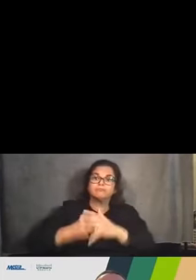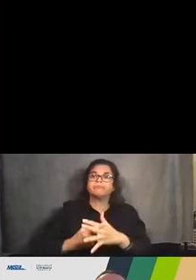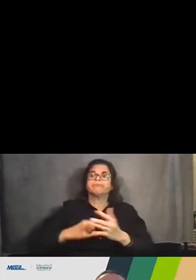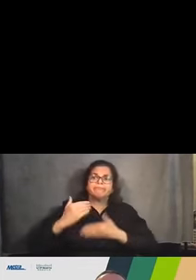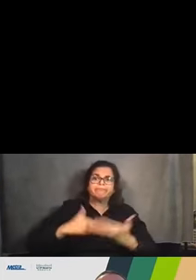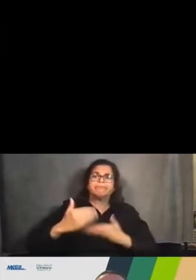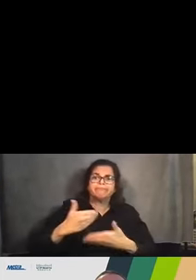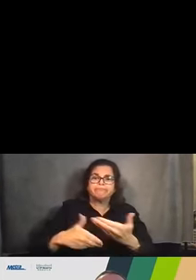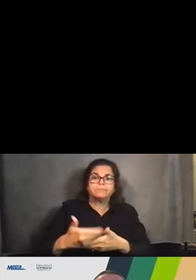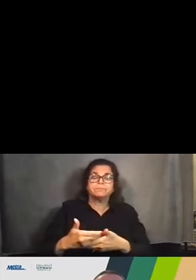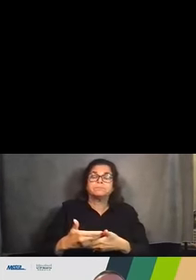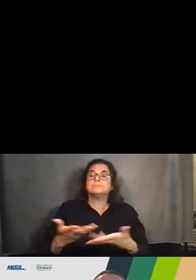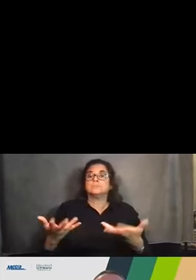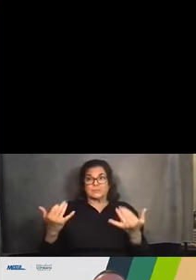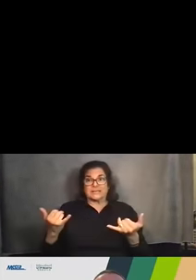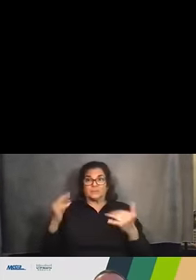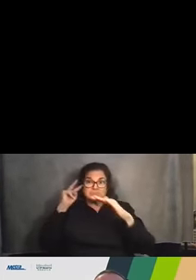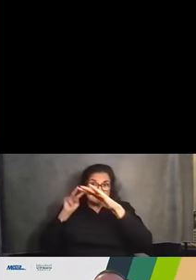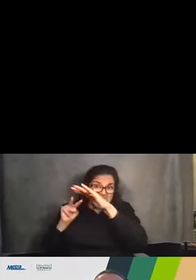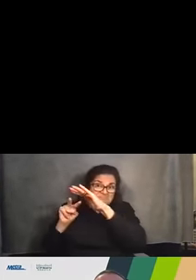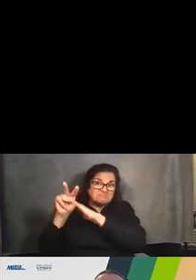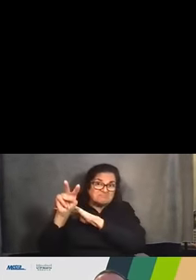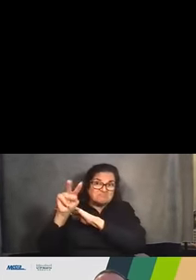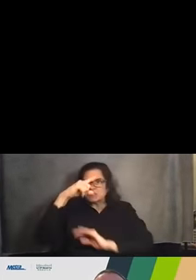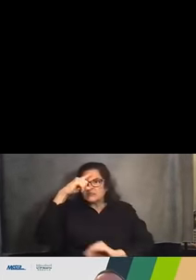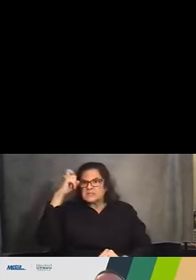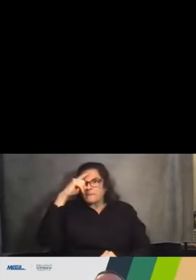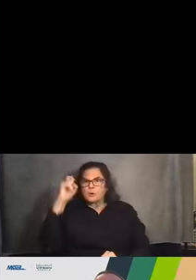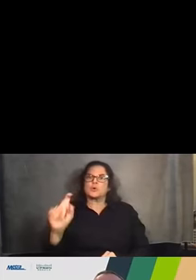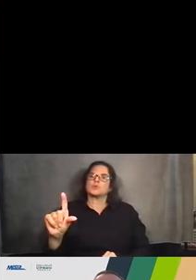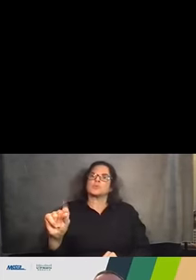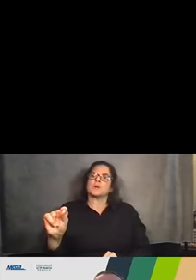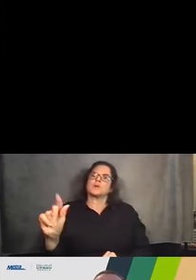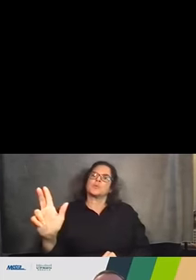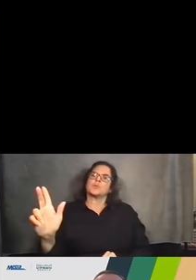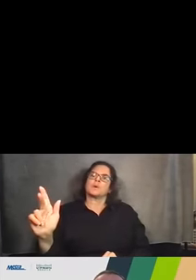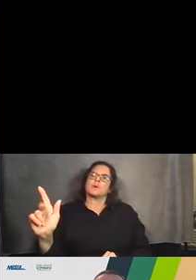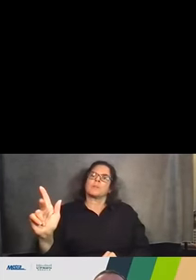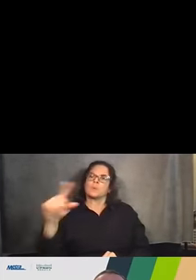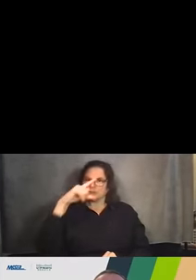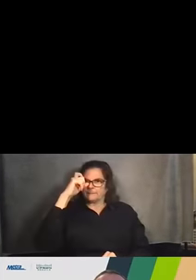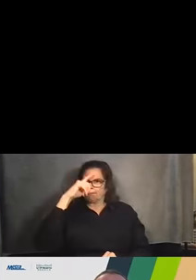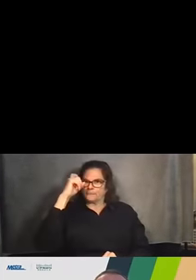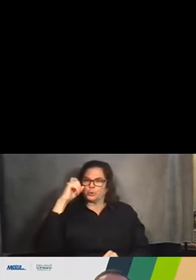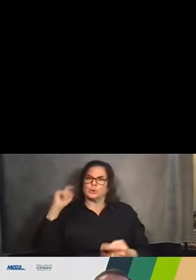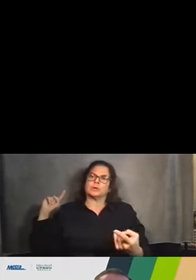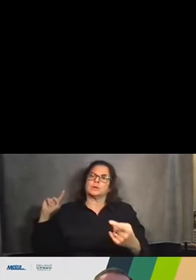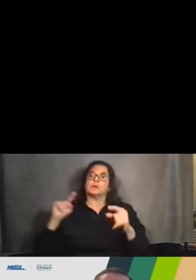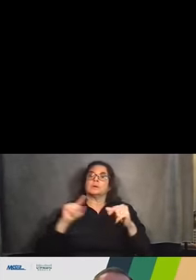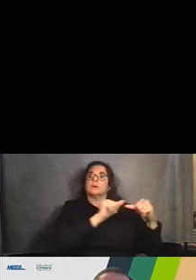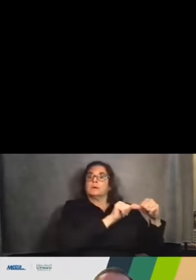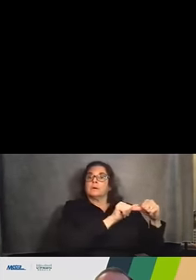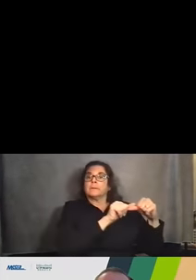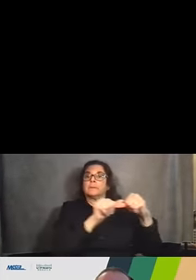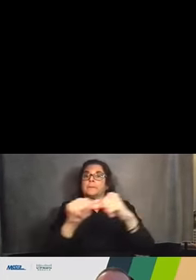anticipated construction start is summer of 2023 and would last through 2027.